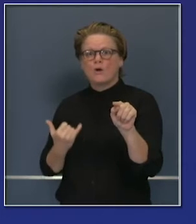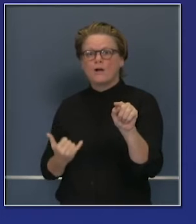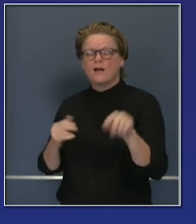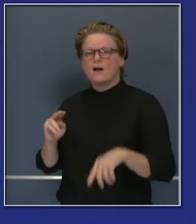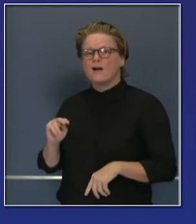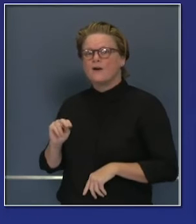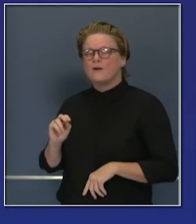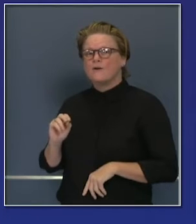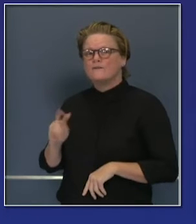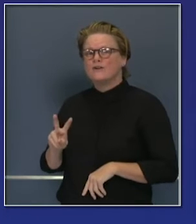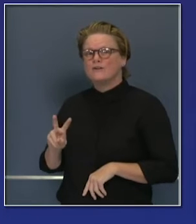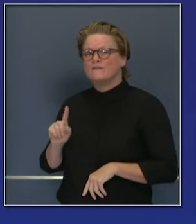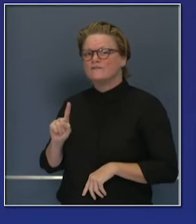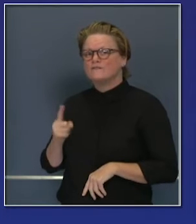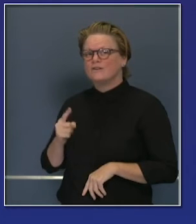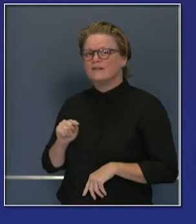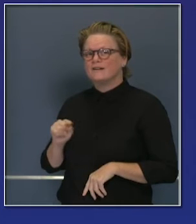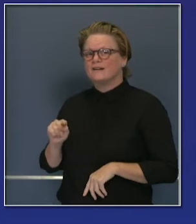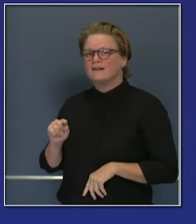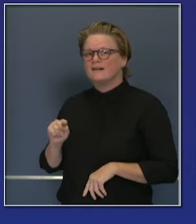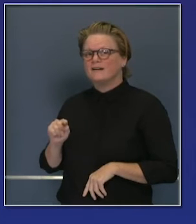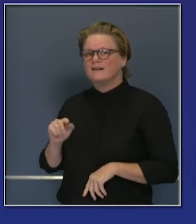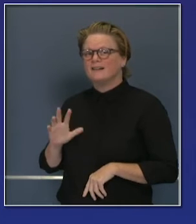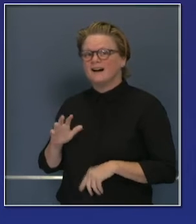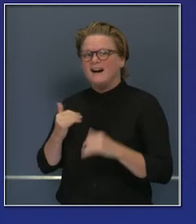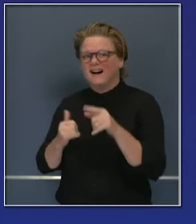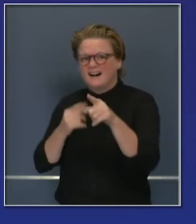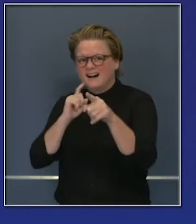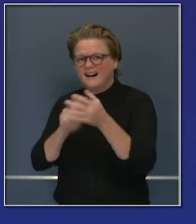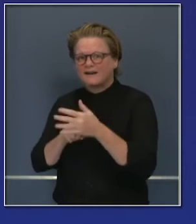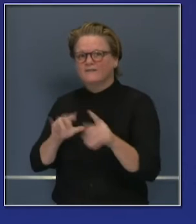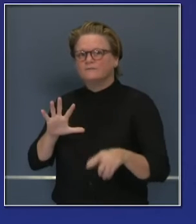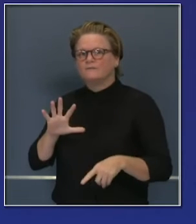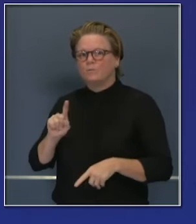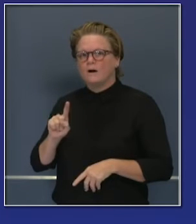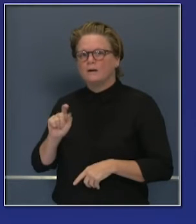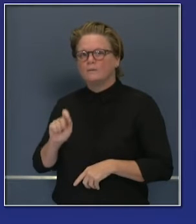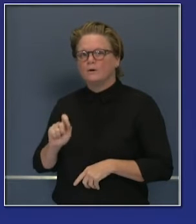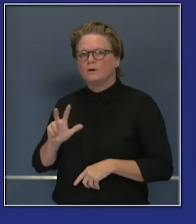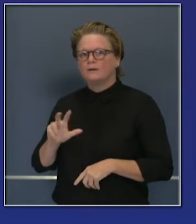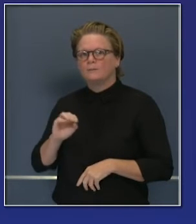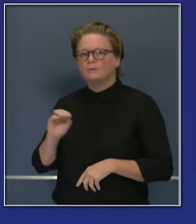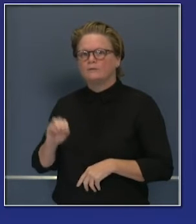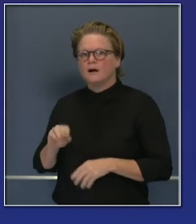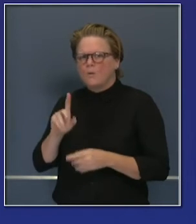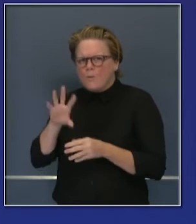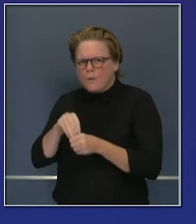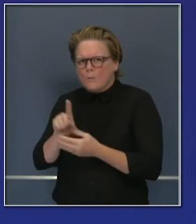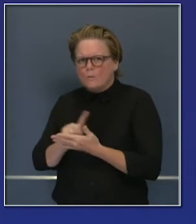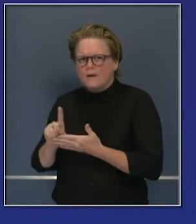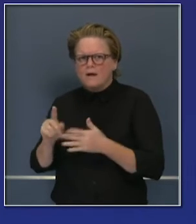November, a 51.3% increase in just a one-week period. Puts to perspective